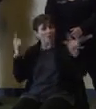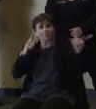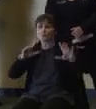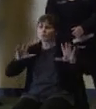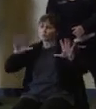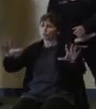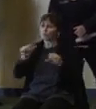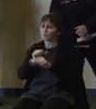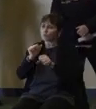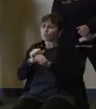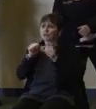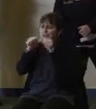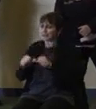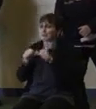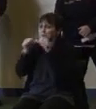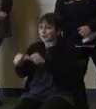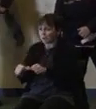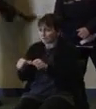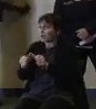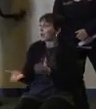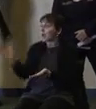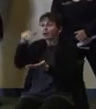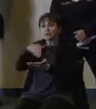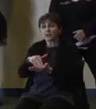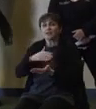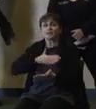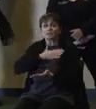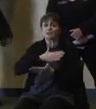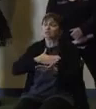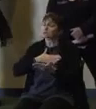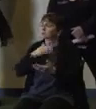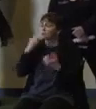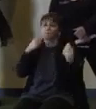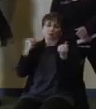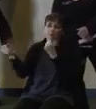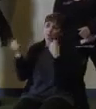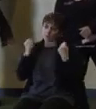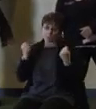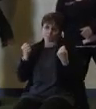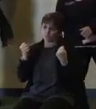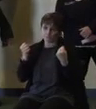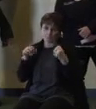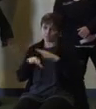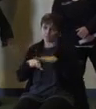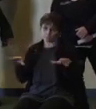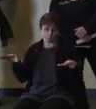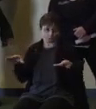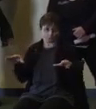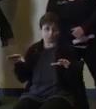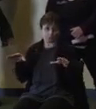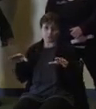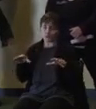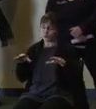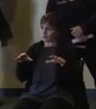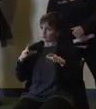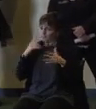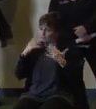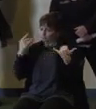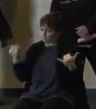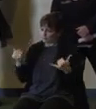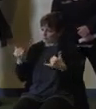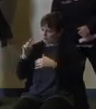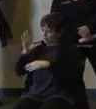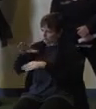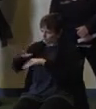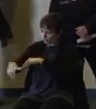Keep up the great work. Folks, again, please do me one favor, stay off the roads through tonight, and I think tomorrow morning we wake up